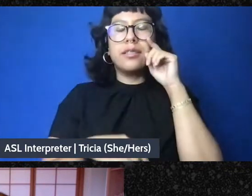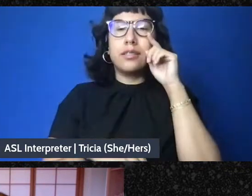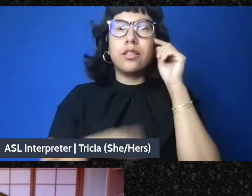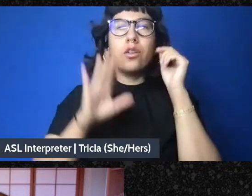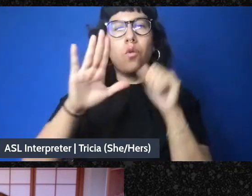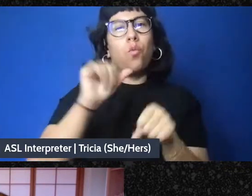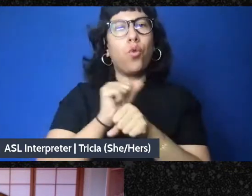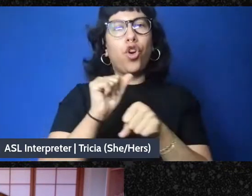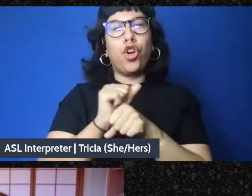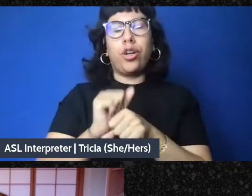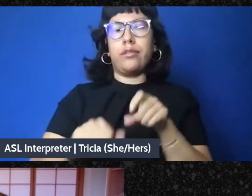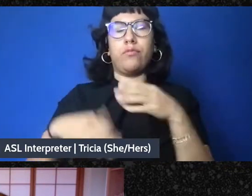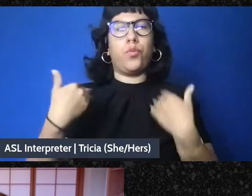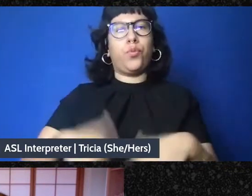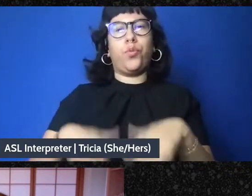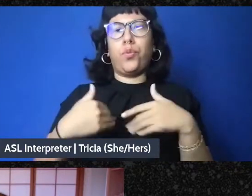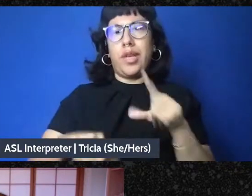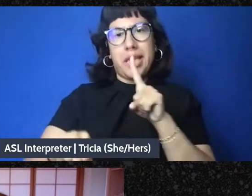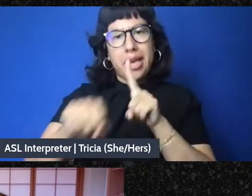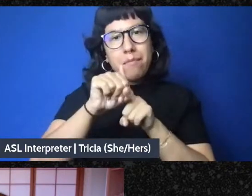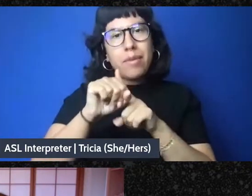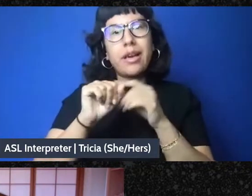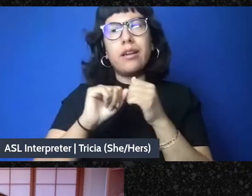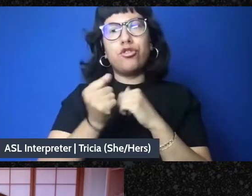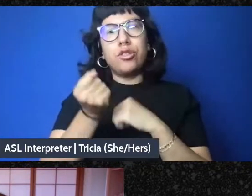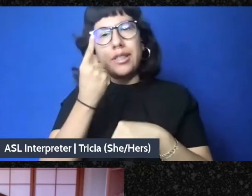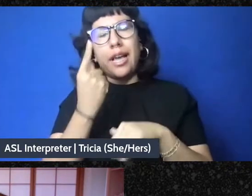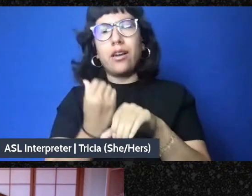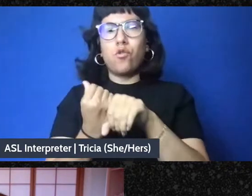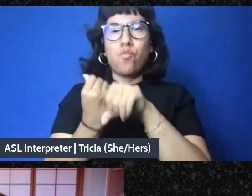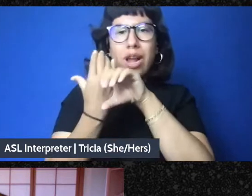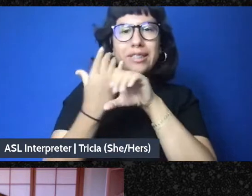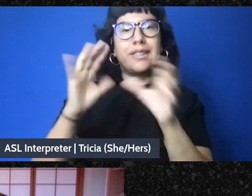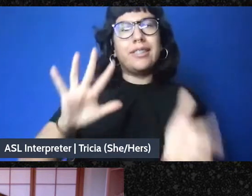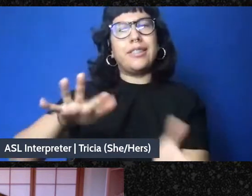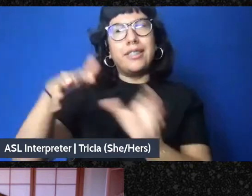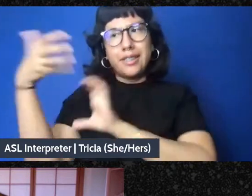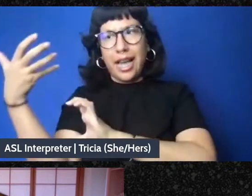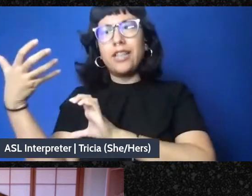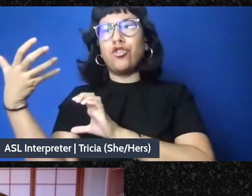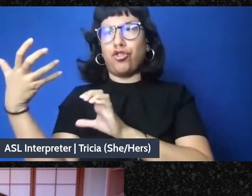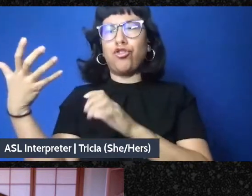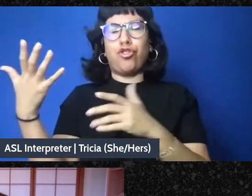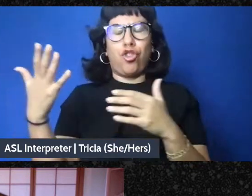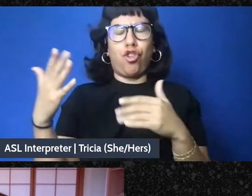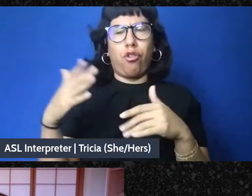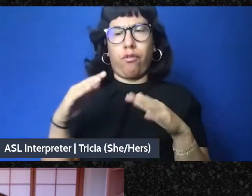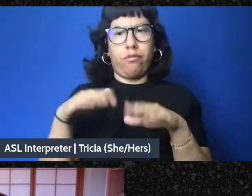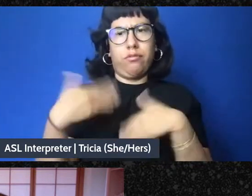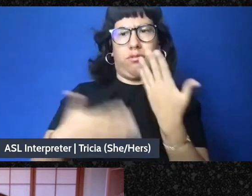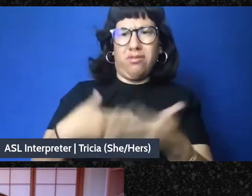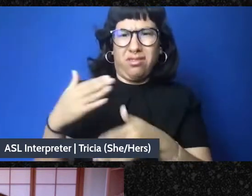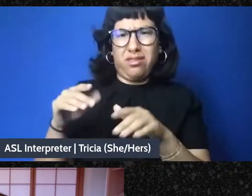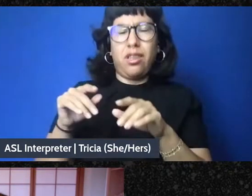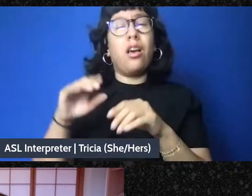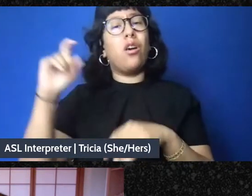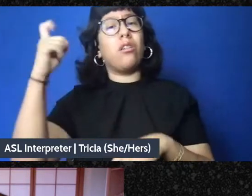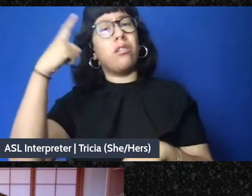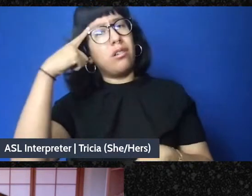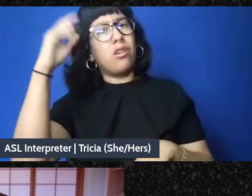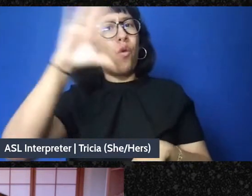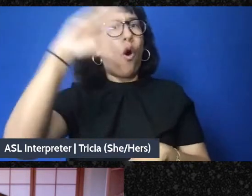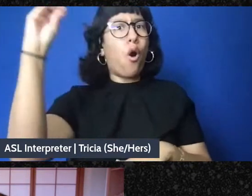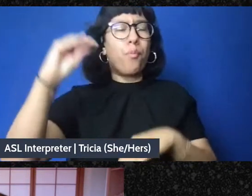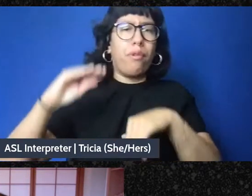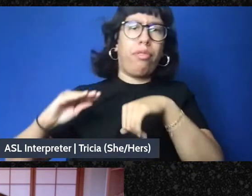impact in helping us understand how crisis and disaster roll out unevenly, how corporate and government responses worsen